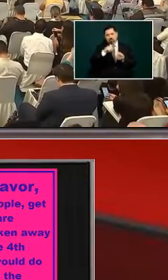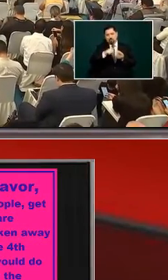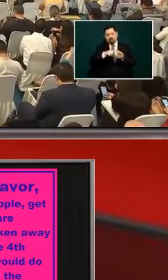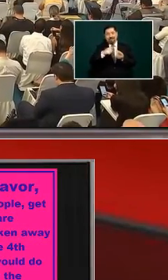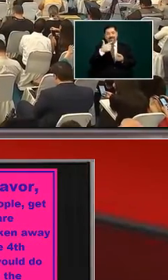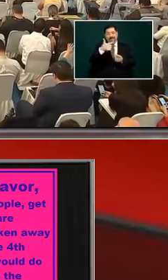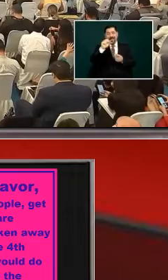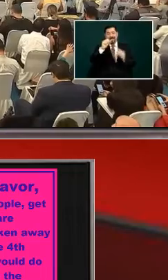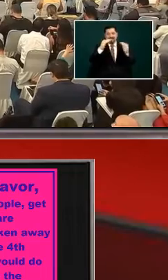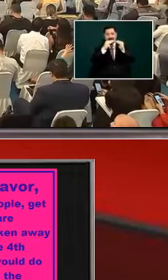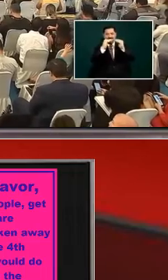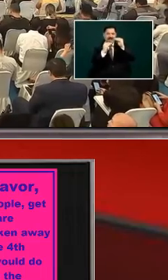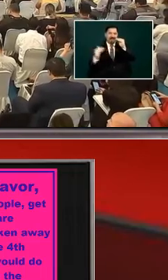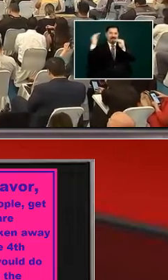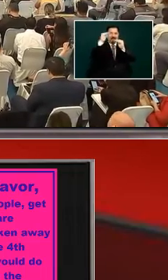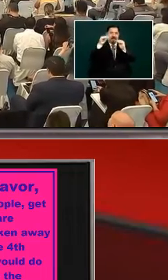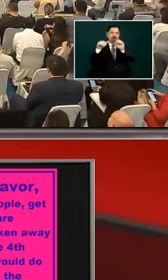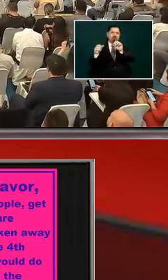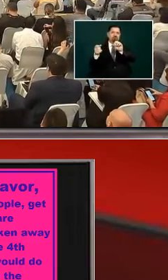tanks